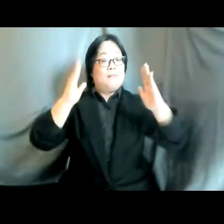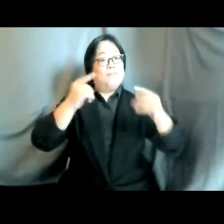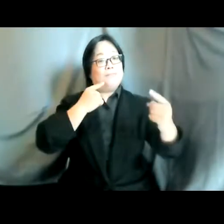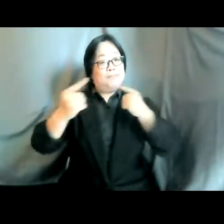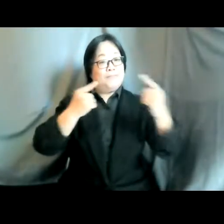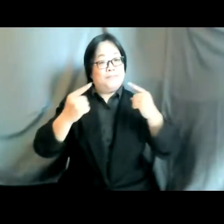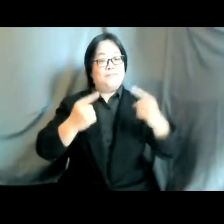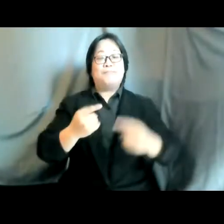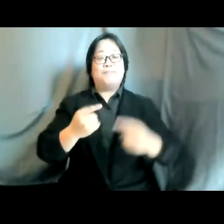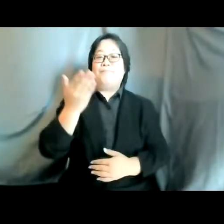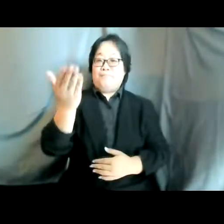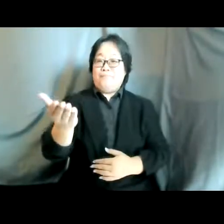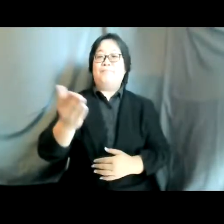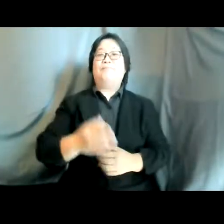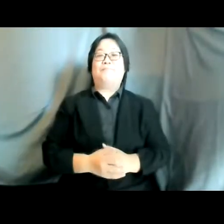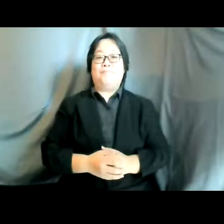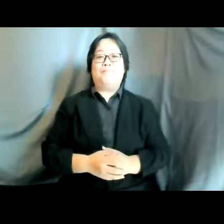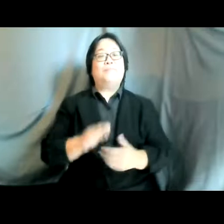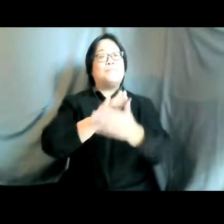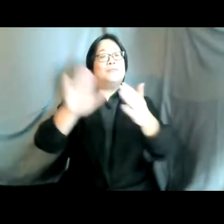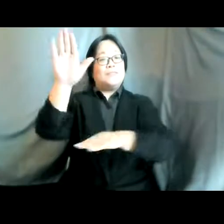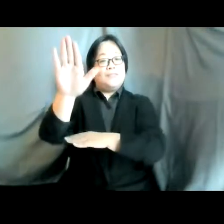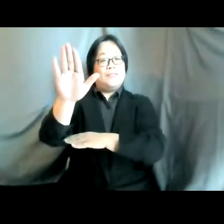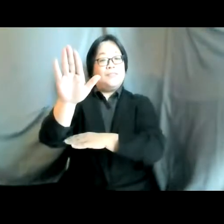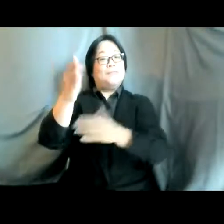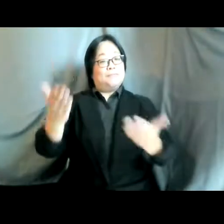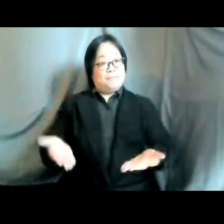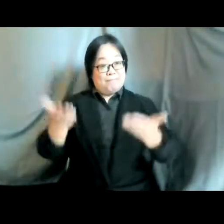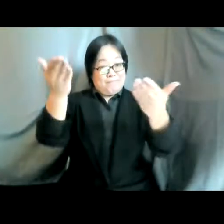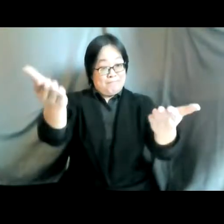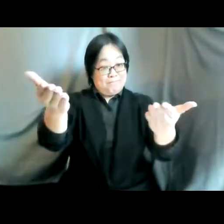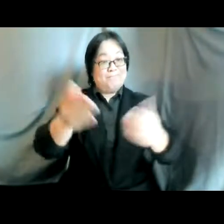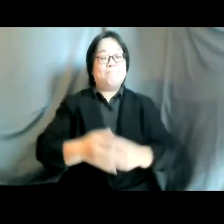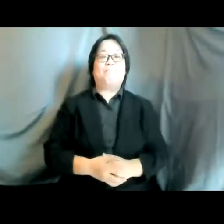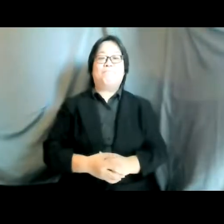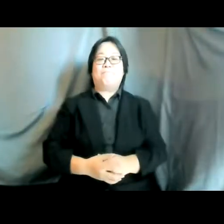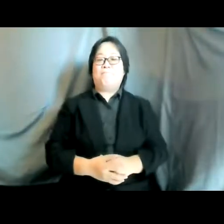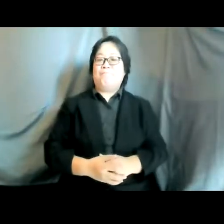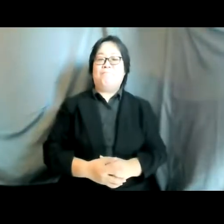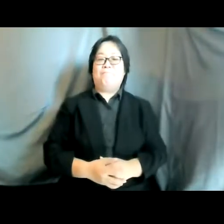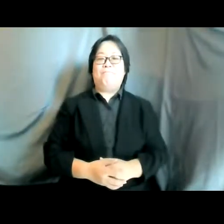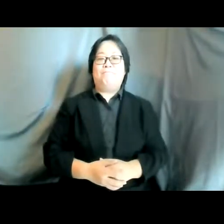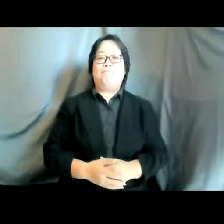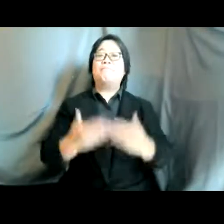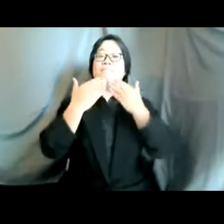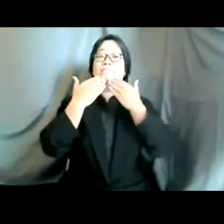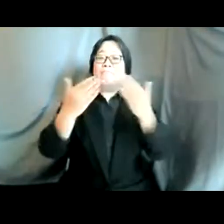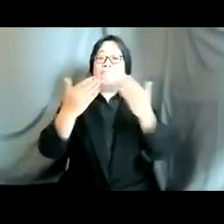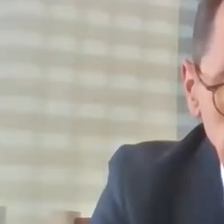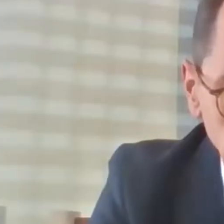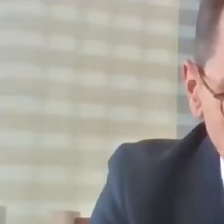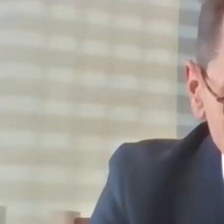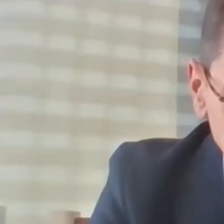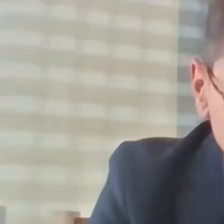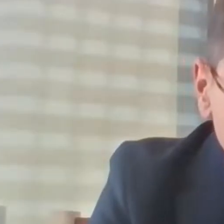your excellency good afternoon the virtual floor is now y'all thank you tamina and good